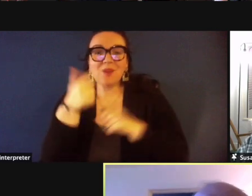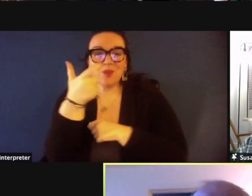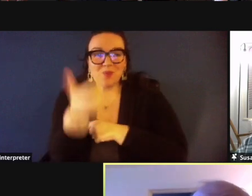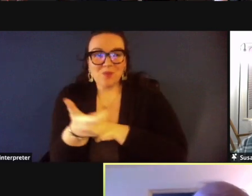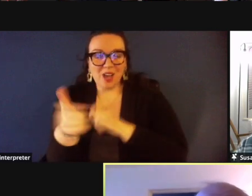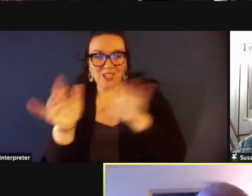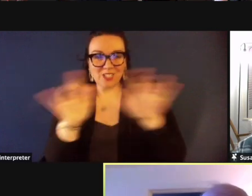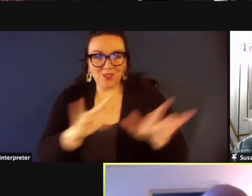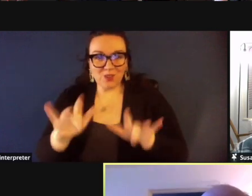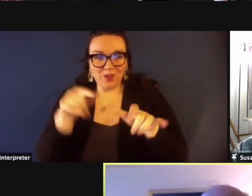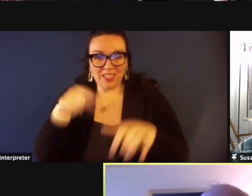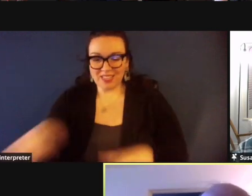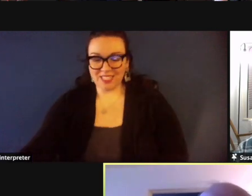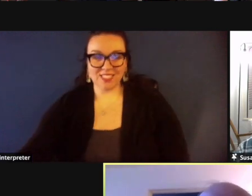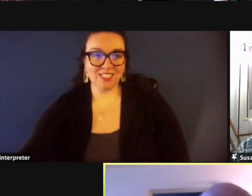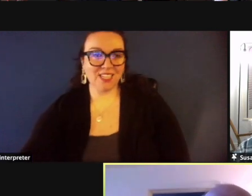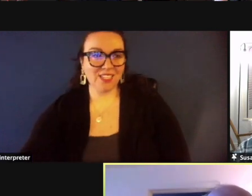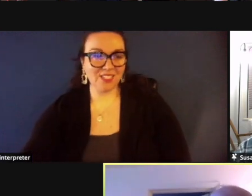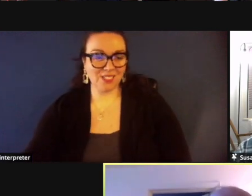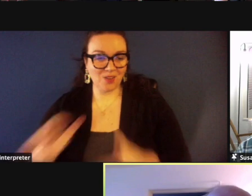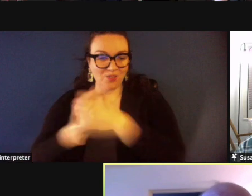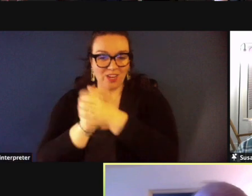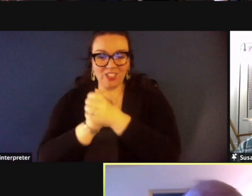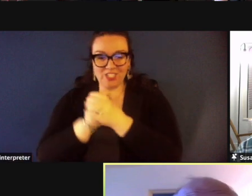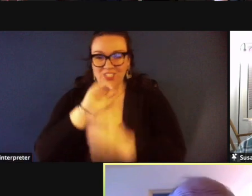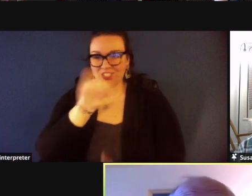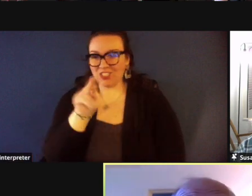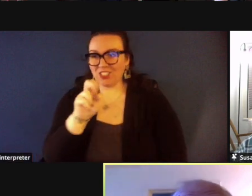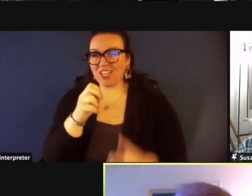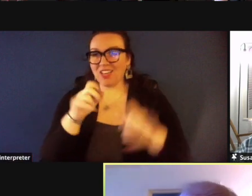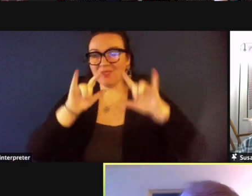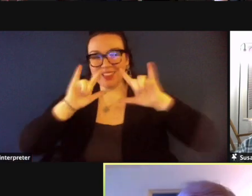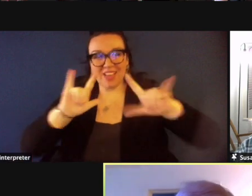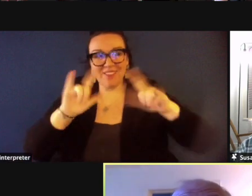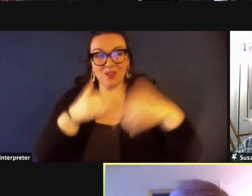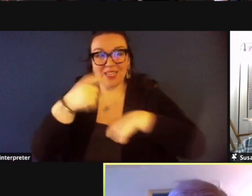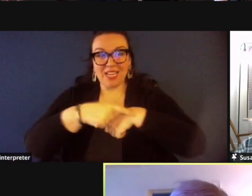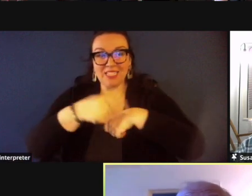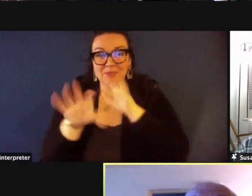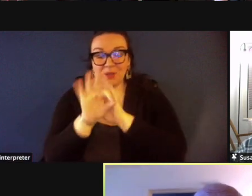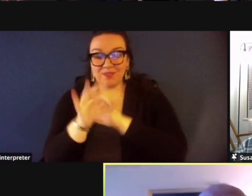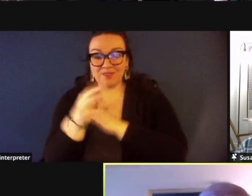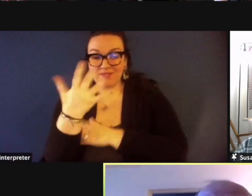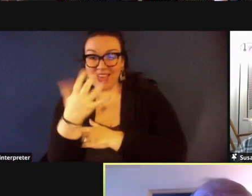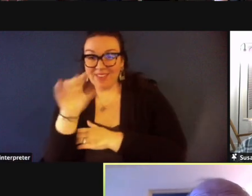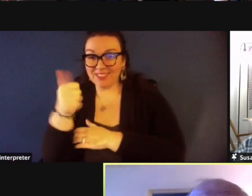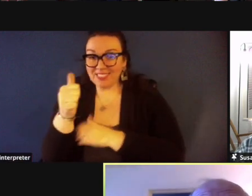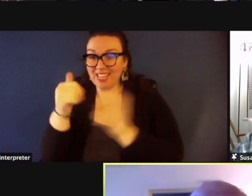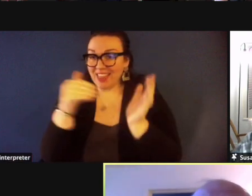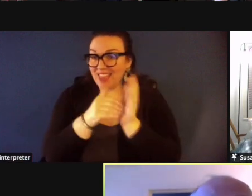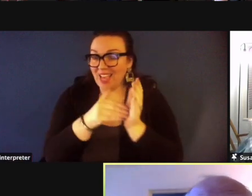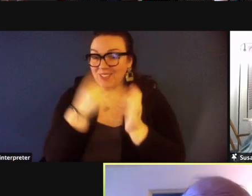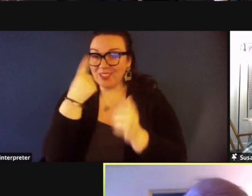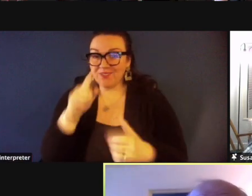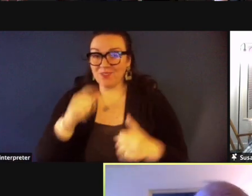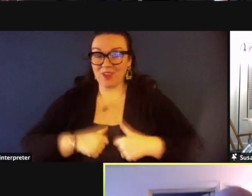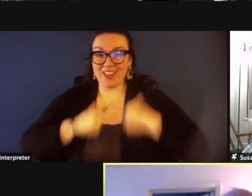congratulations jane we love you and next time you can find five ten thousand dollars for lifeline